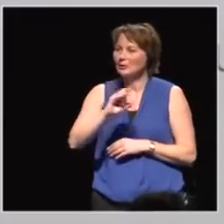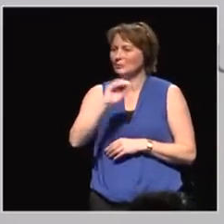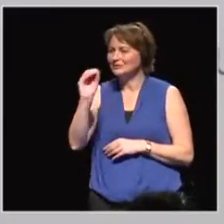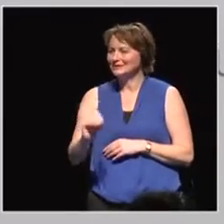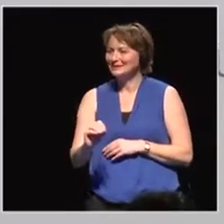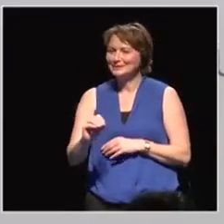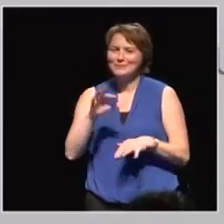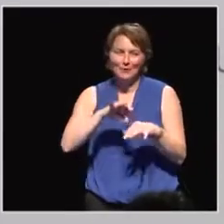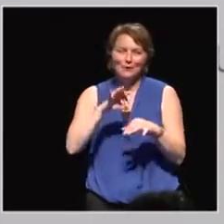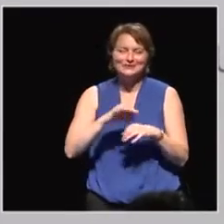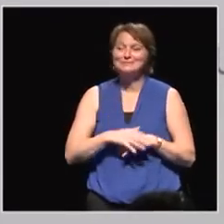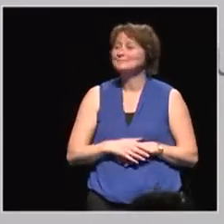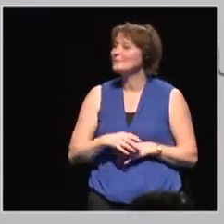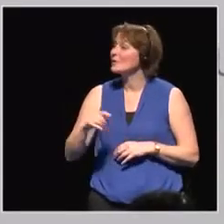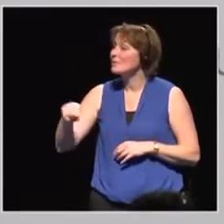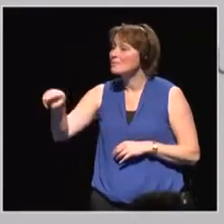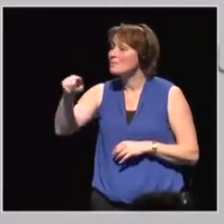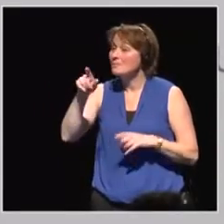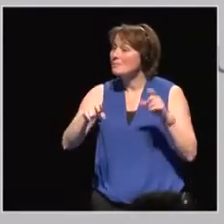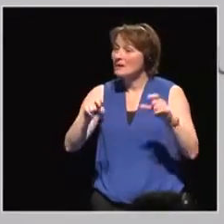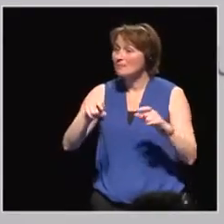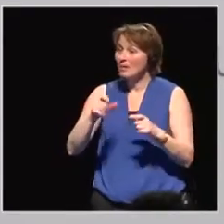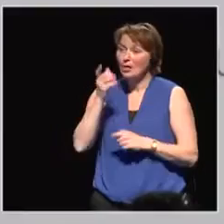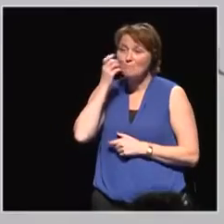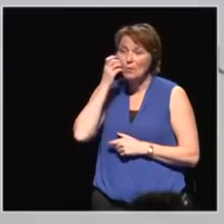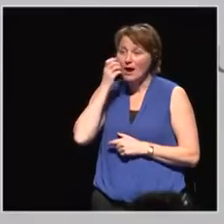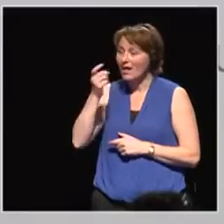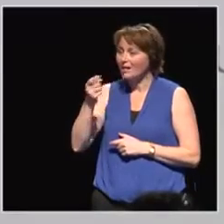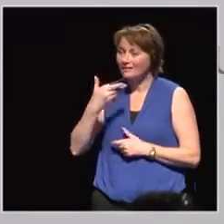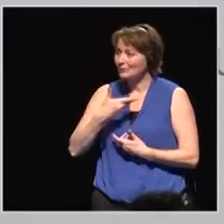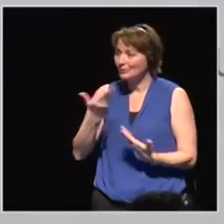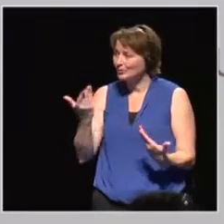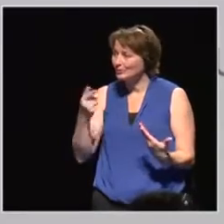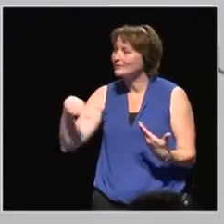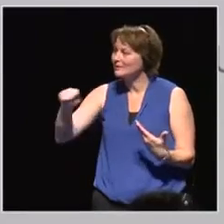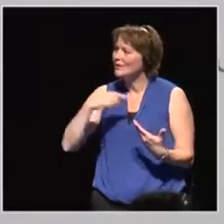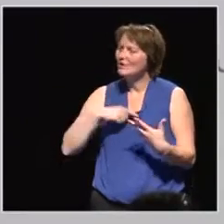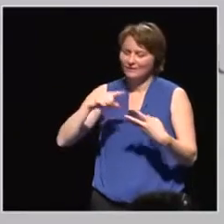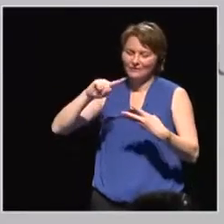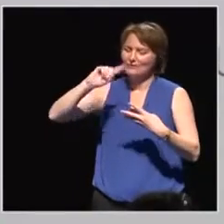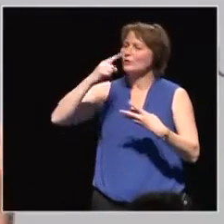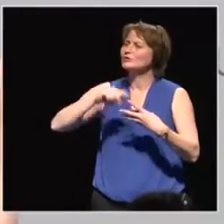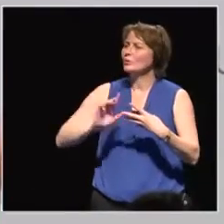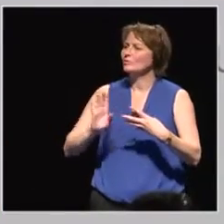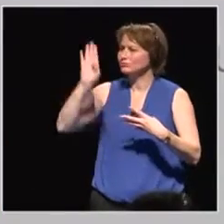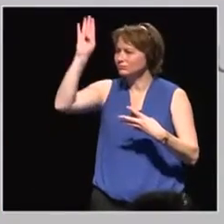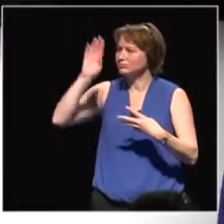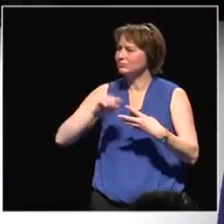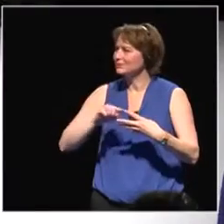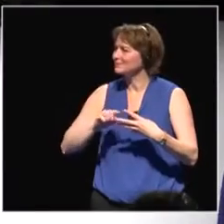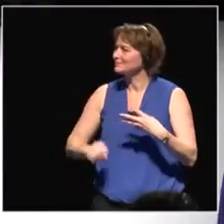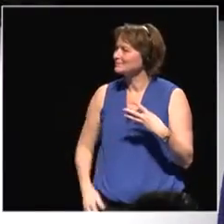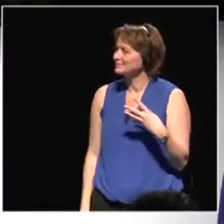to ask people who didn't use the mobile app. Who would vote for the first option? Raise your arm.